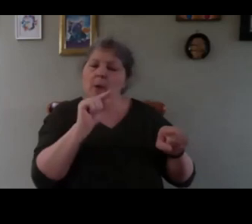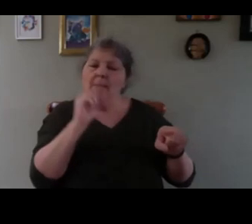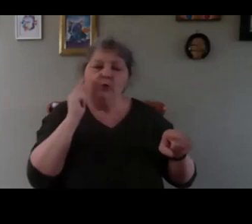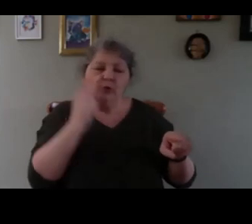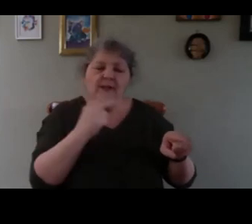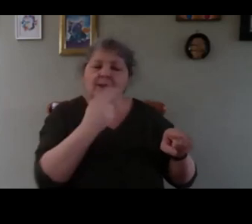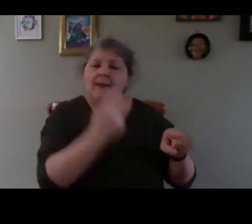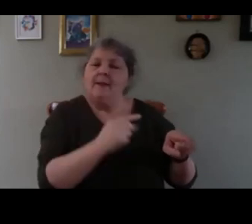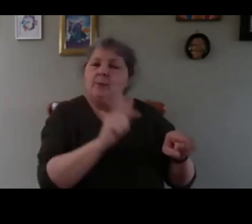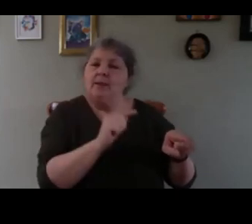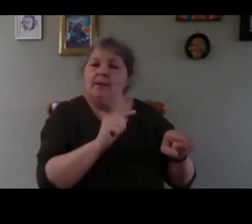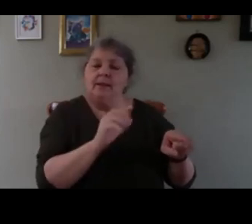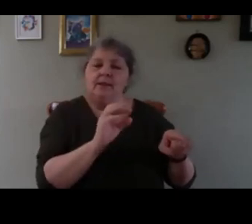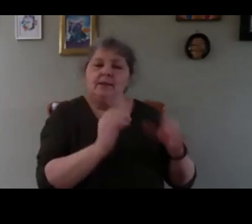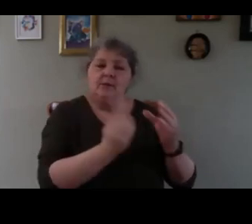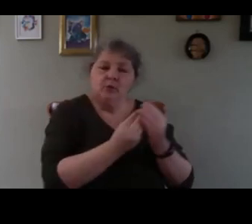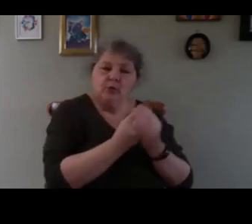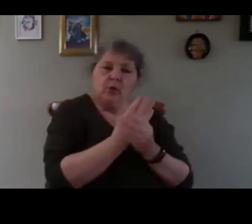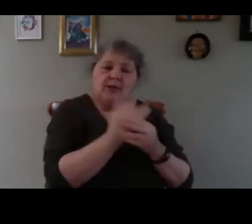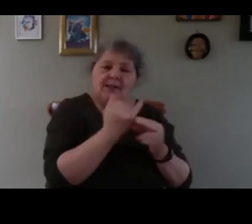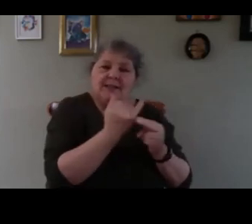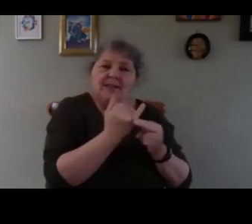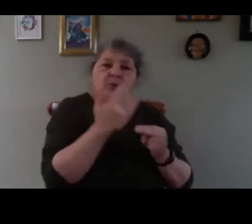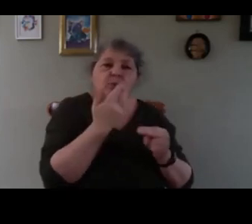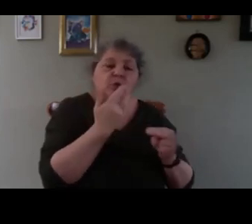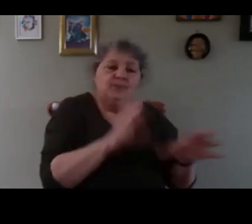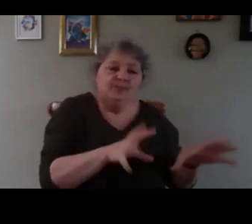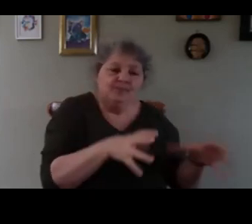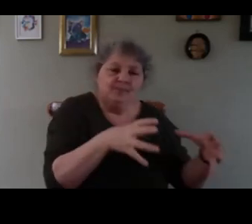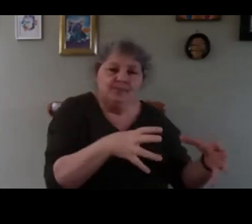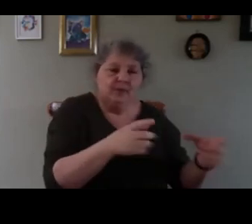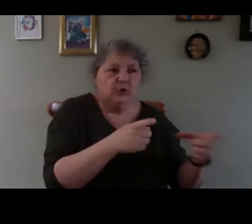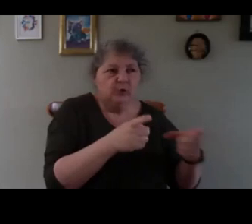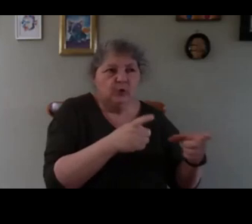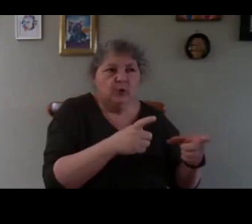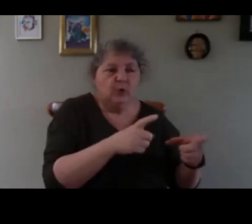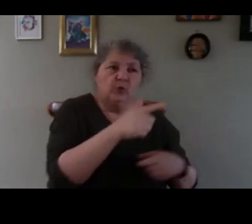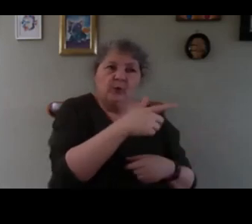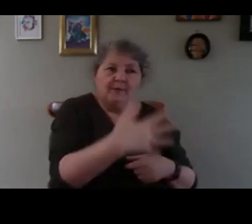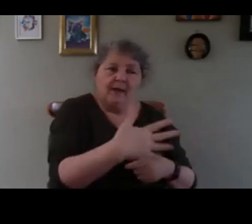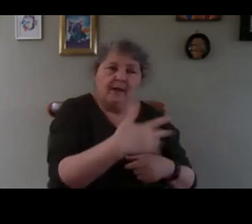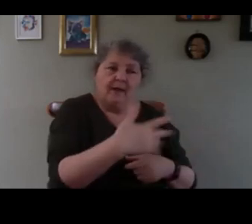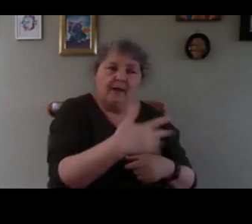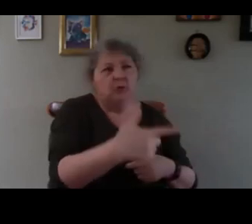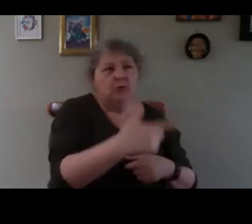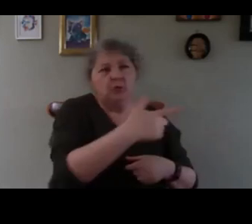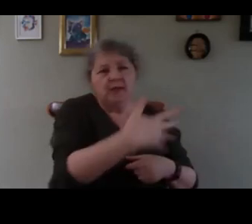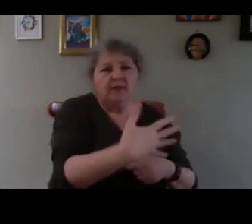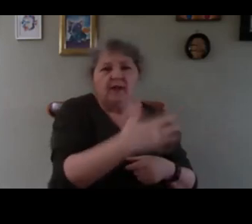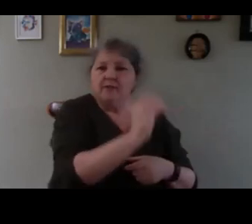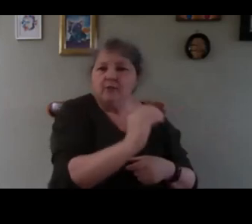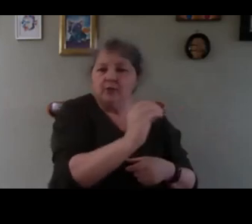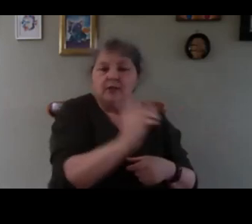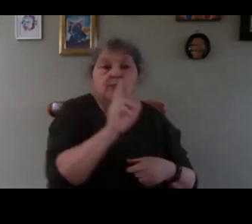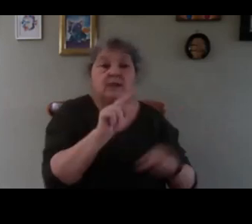need to be germinated in the warm so 25 22 degrees but they don't need to